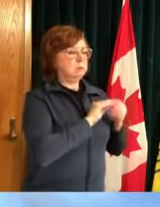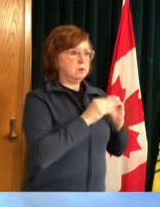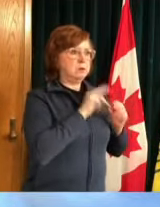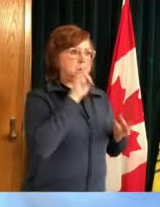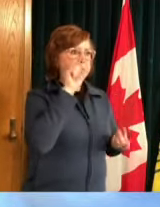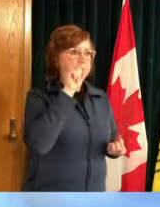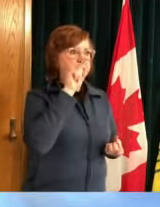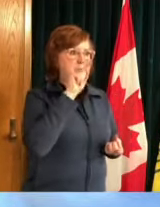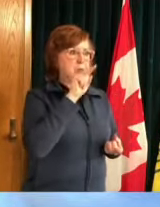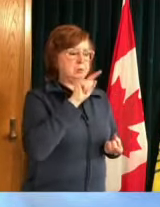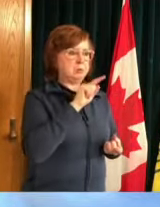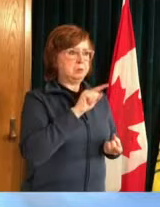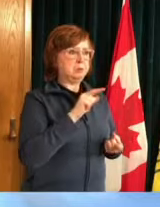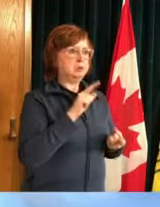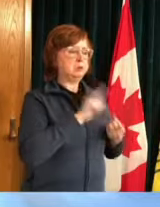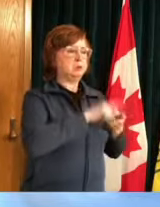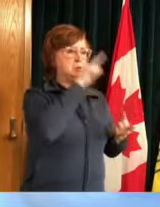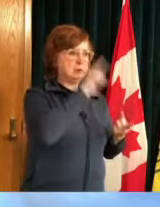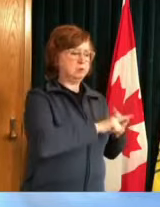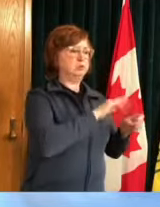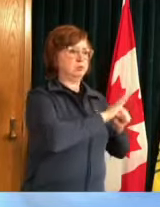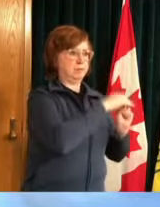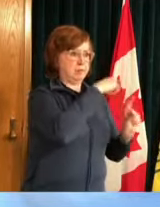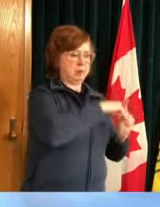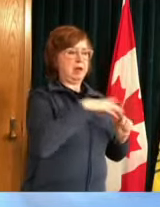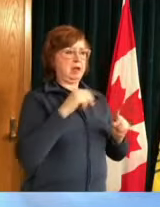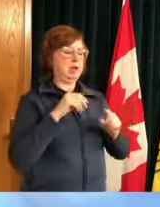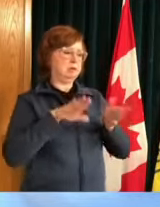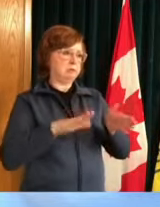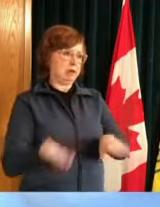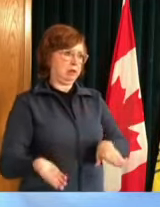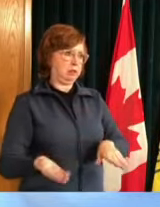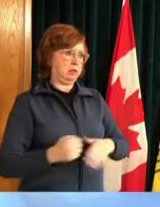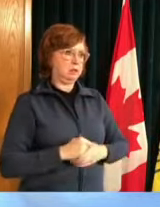and older as vaccines become available um